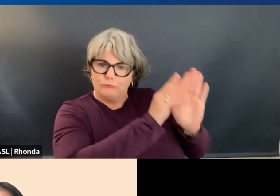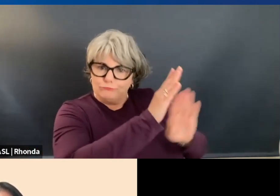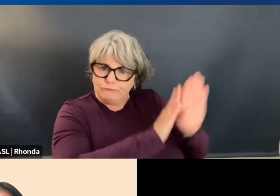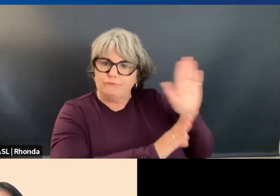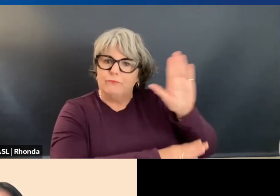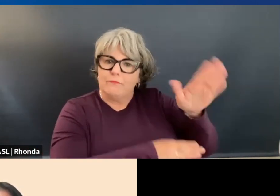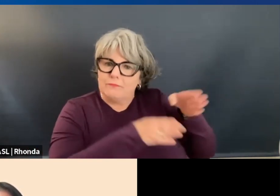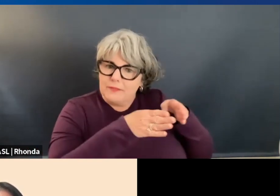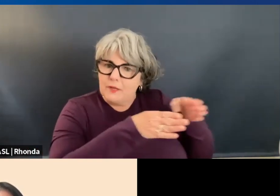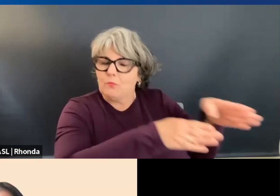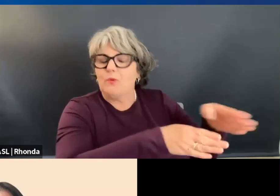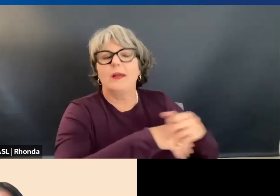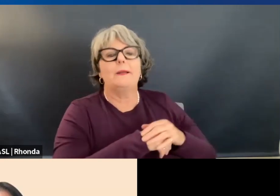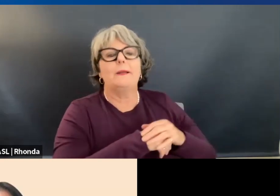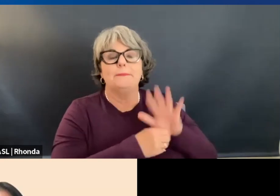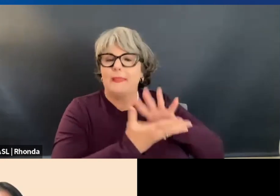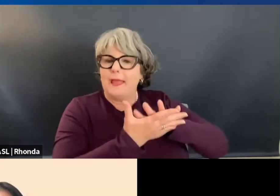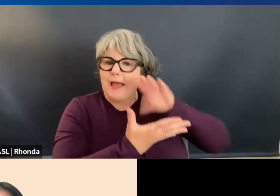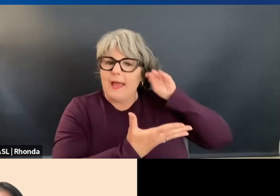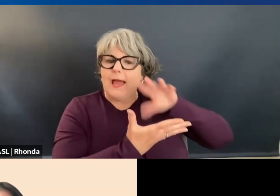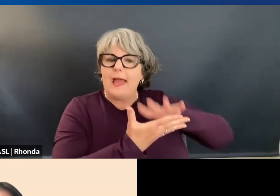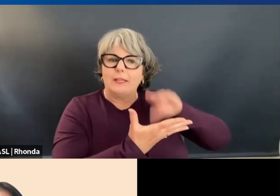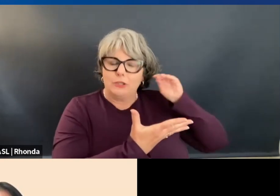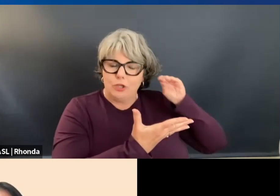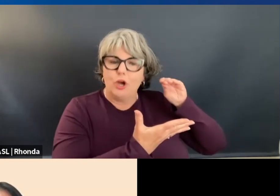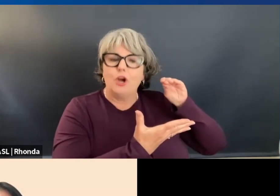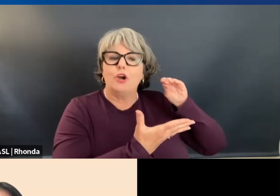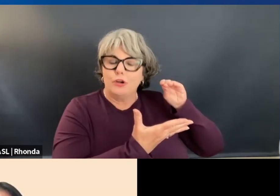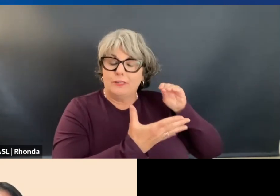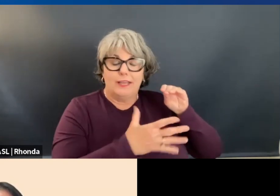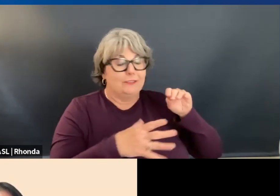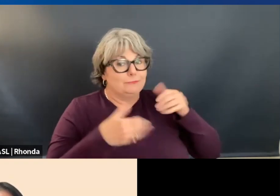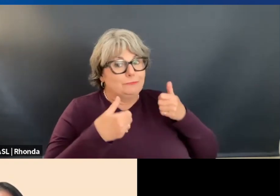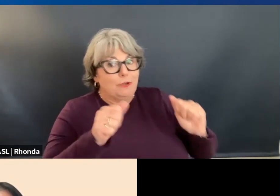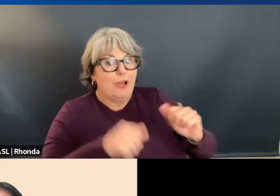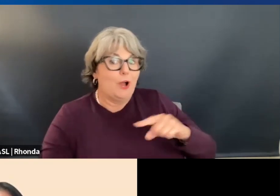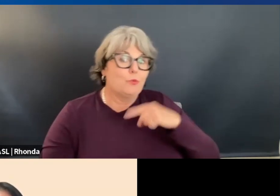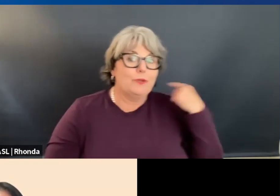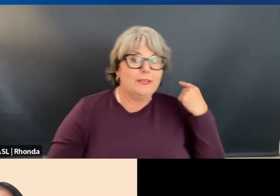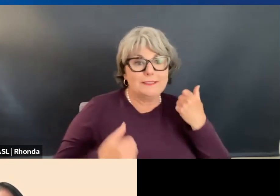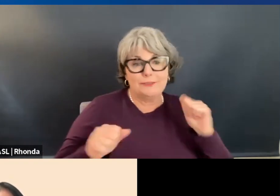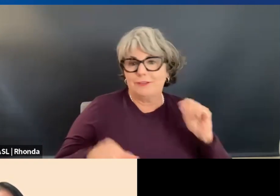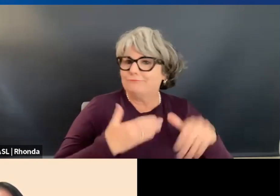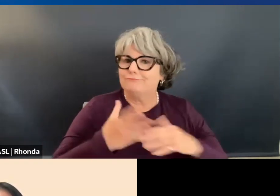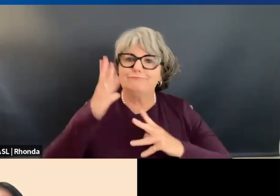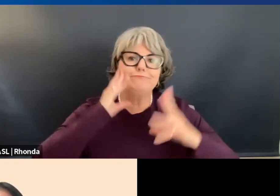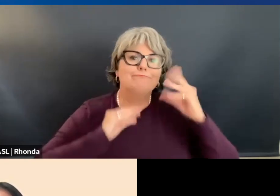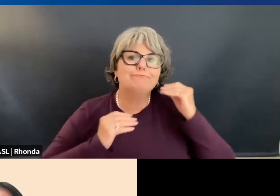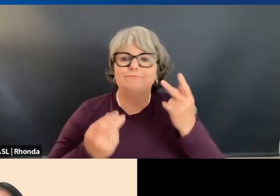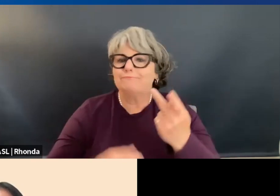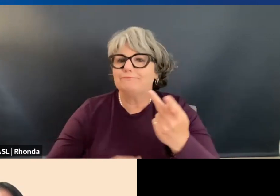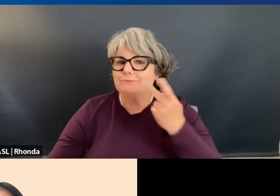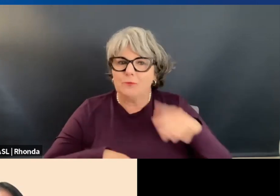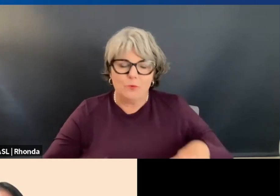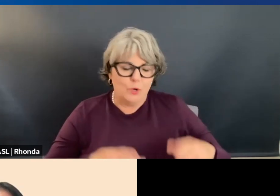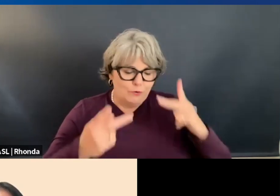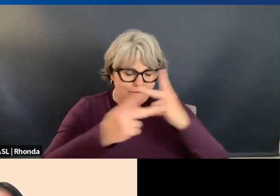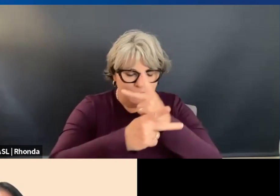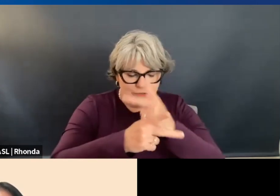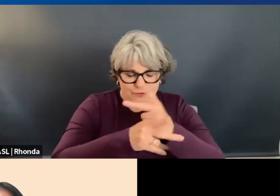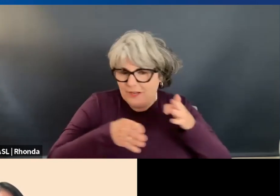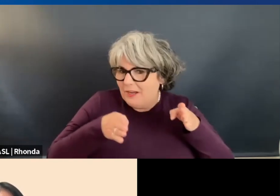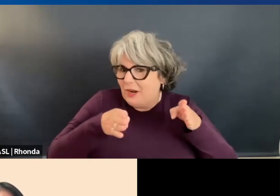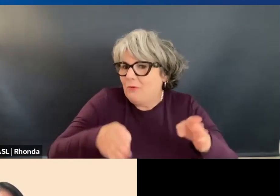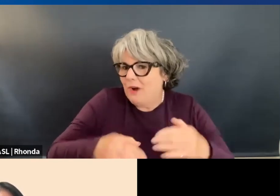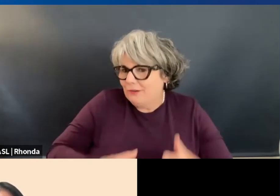grow and learn and take risks and do what we all did when we kind of were finding our own way through.